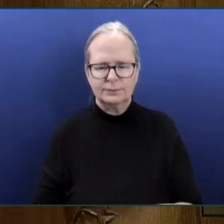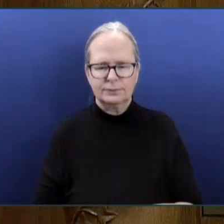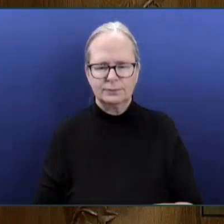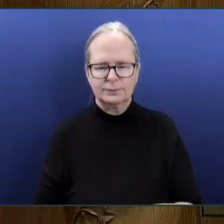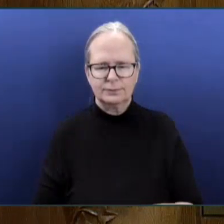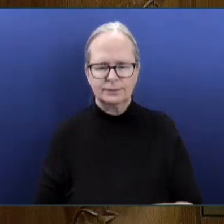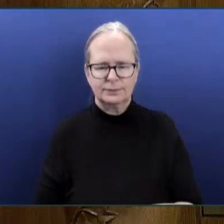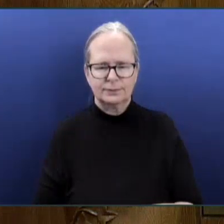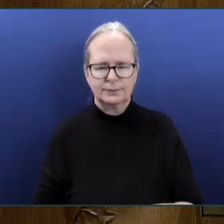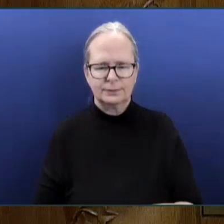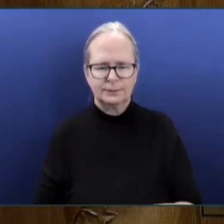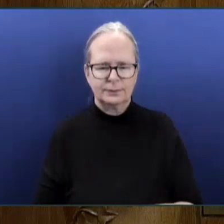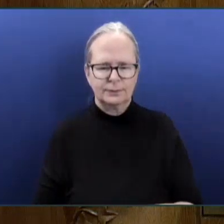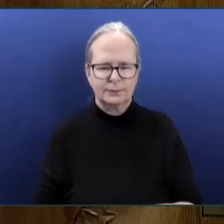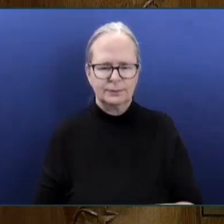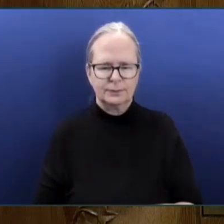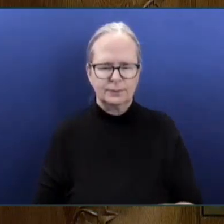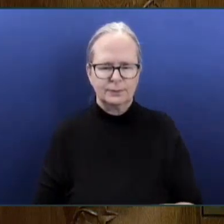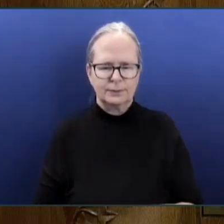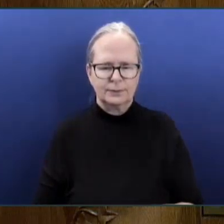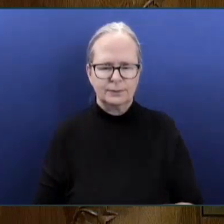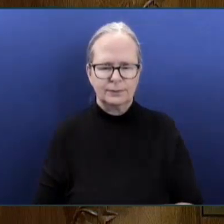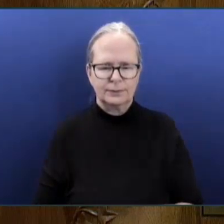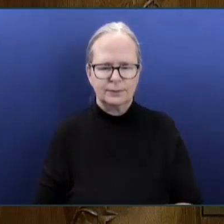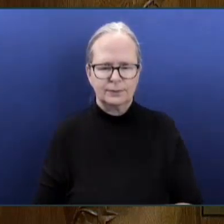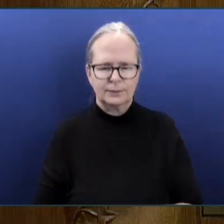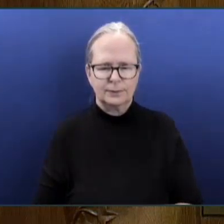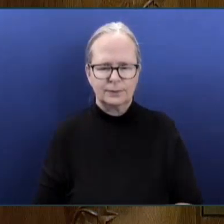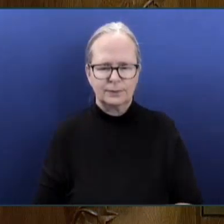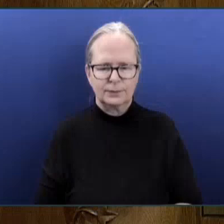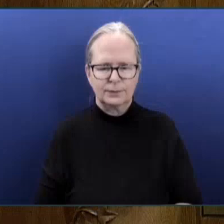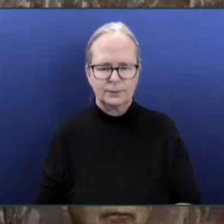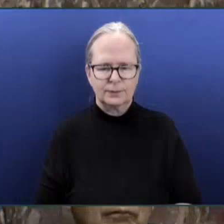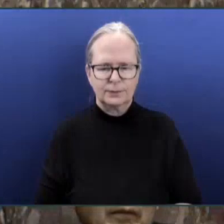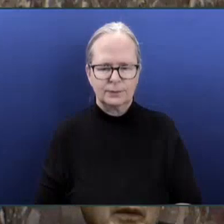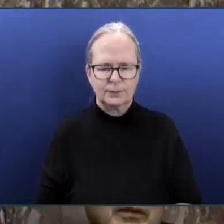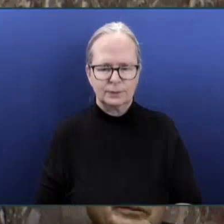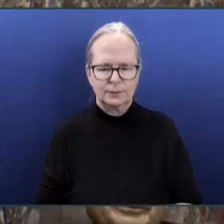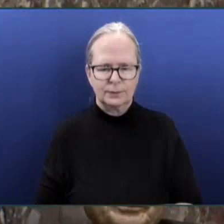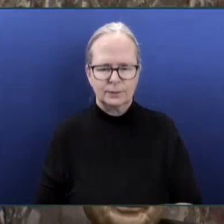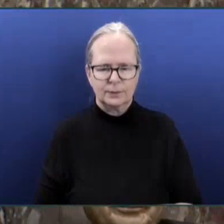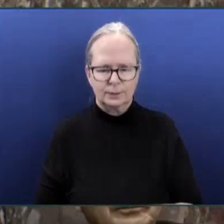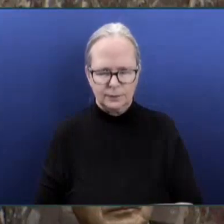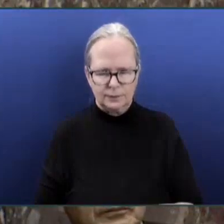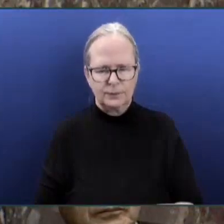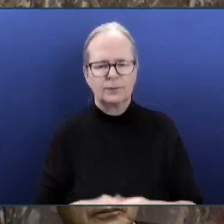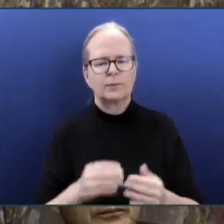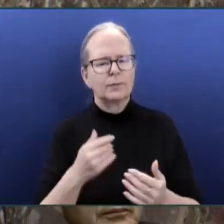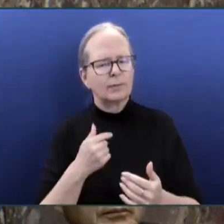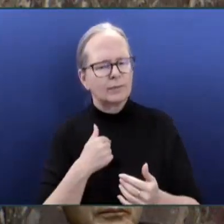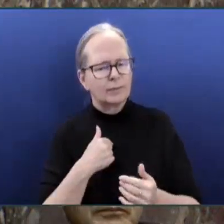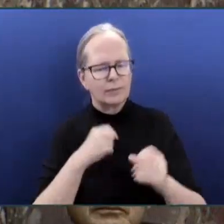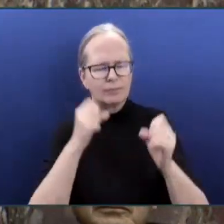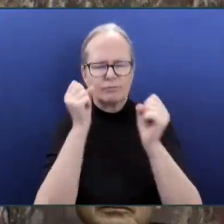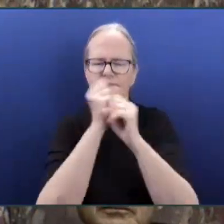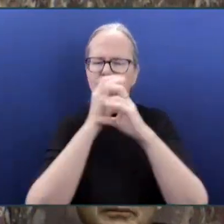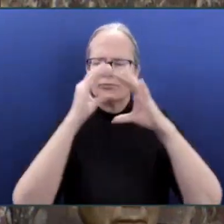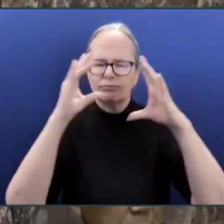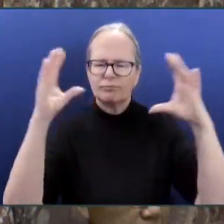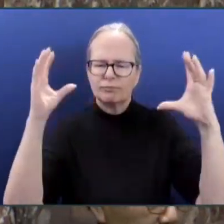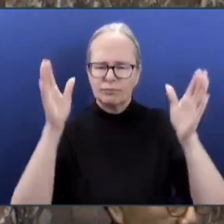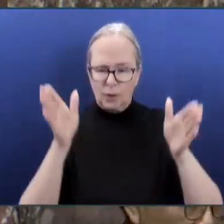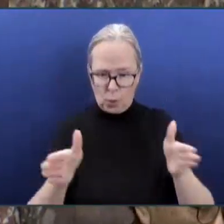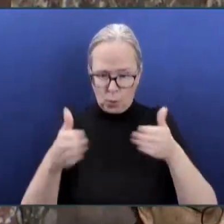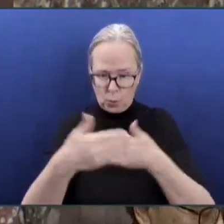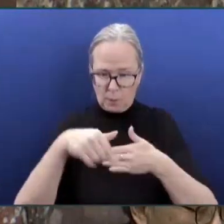Member for Richmond South Centre. Thank you, Honourable Speaker. Imagine, Honourable Speaker, a room filled with wild fans who can barely restrain themselves